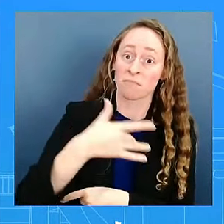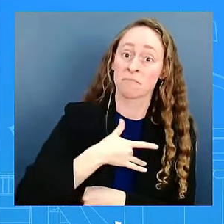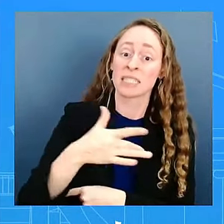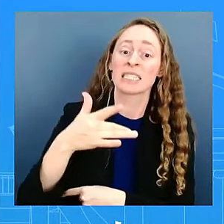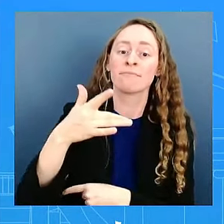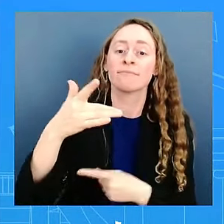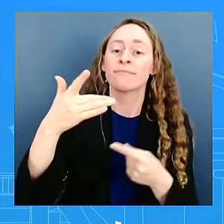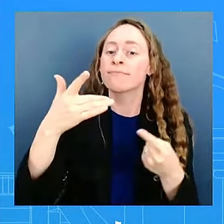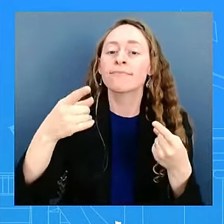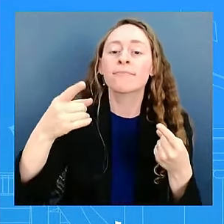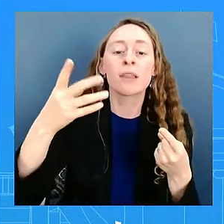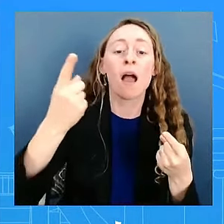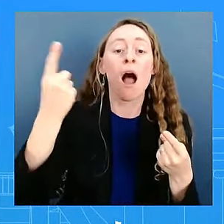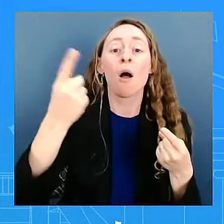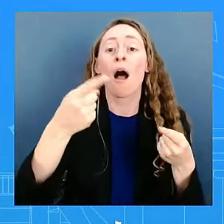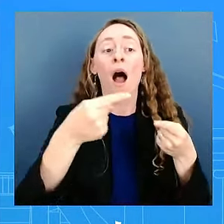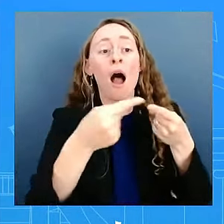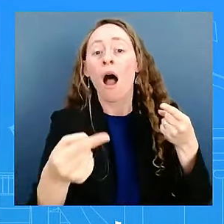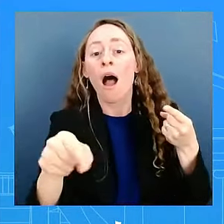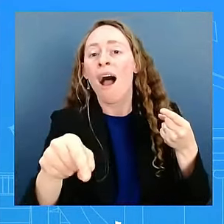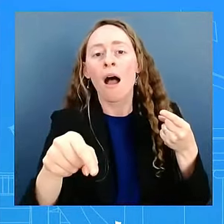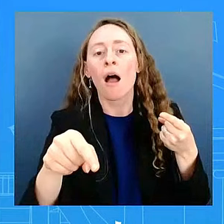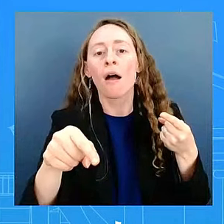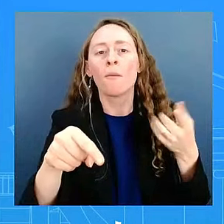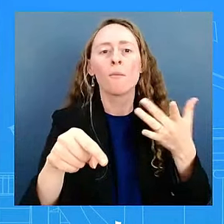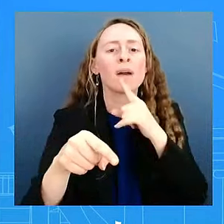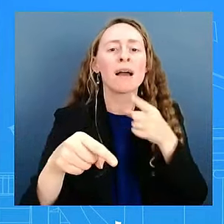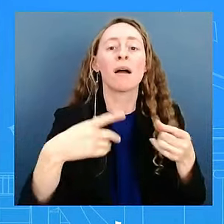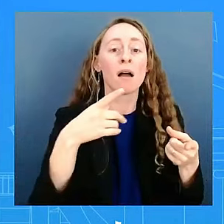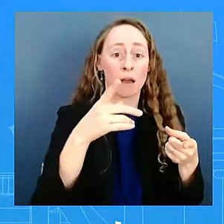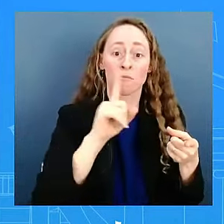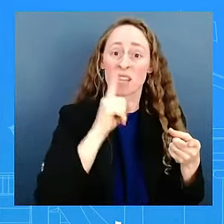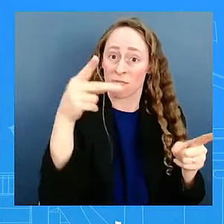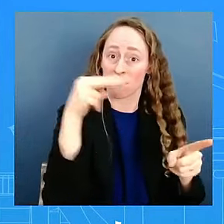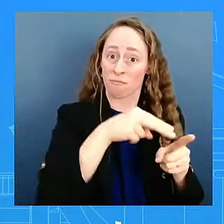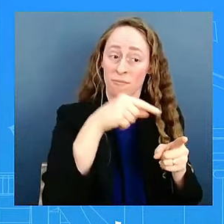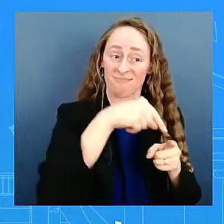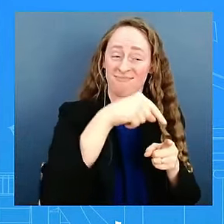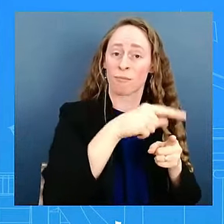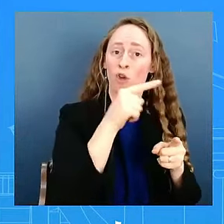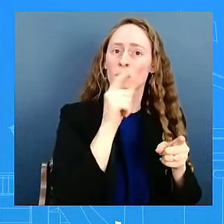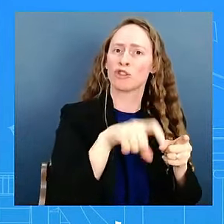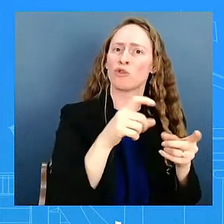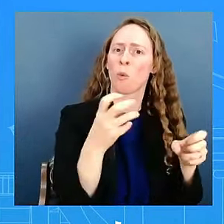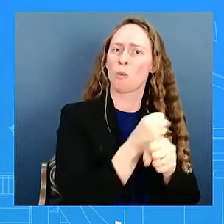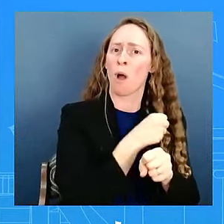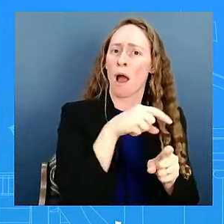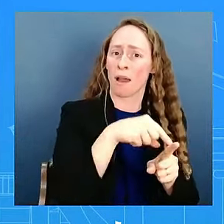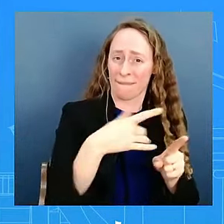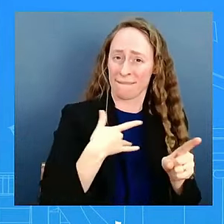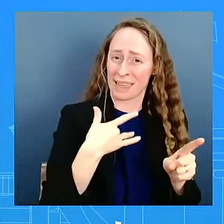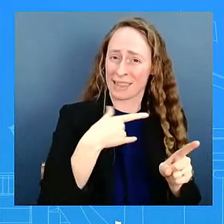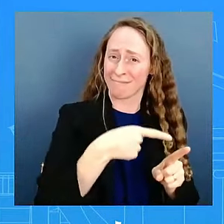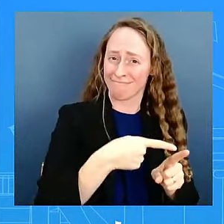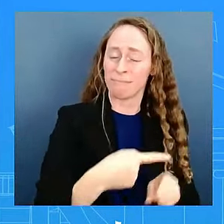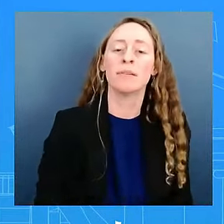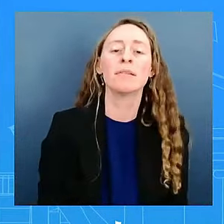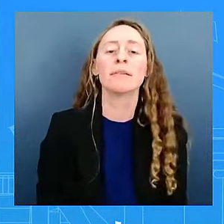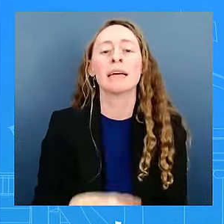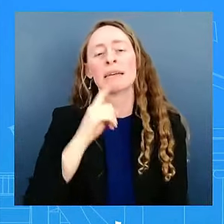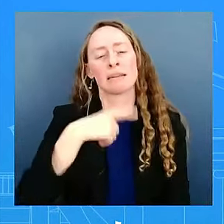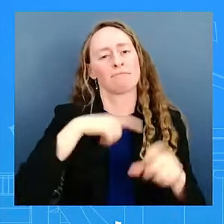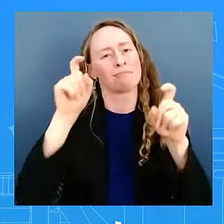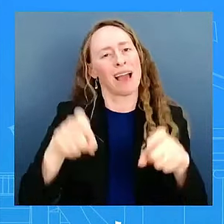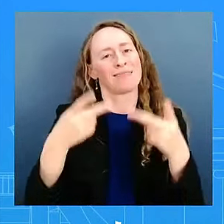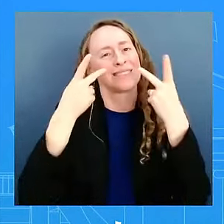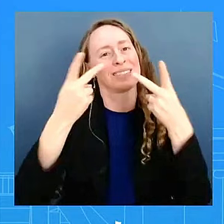places. We want to see something that can be verifiable and can convince not only the United States, but the international community about what the